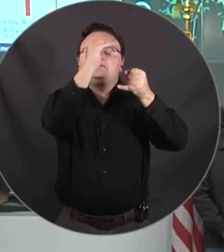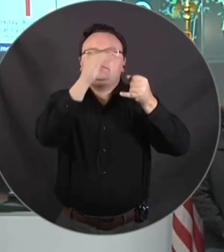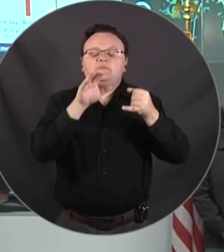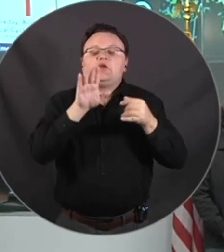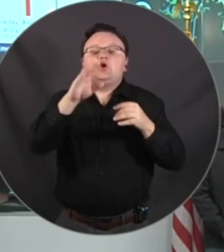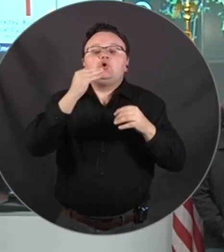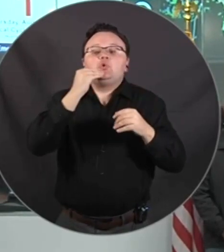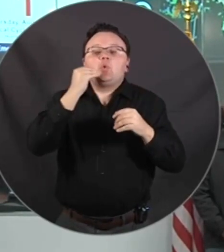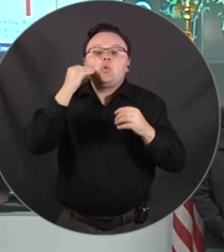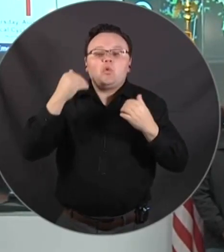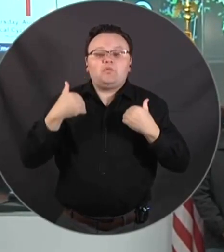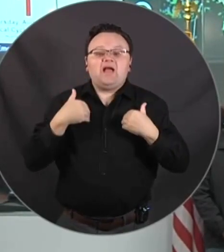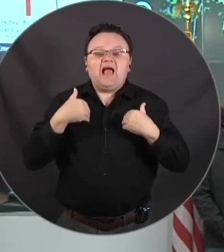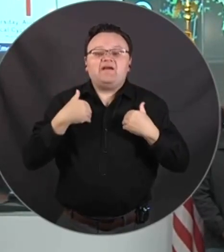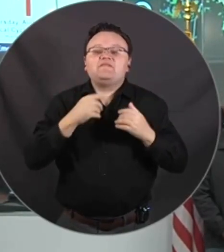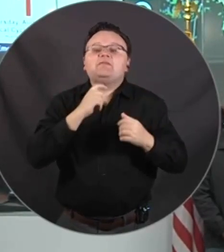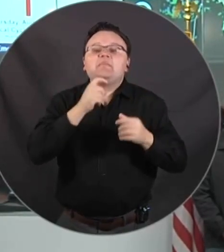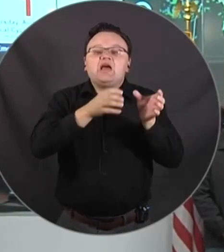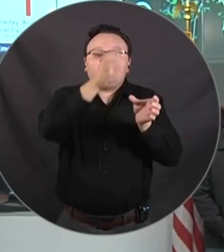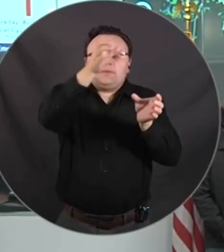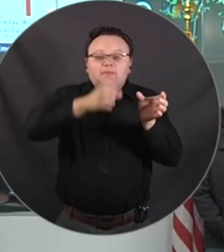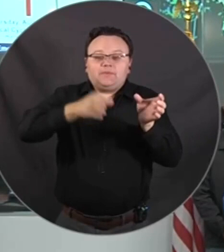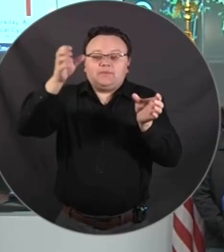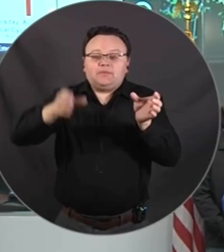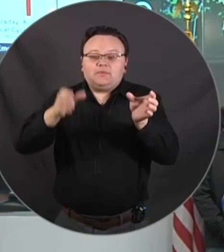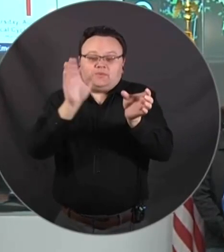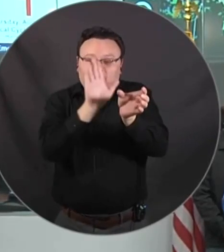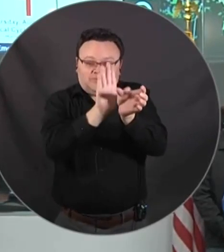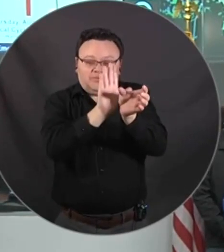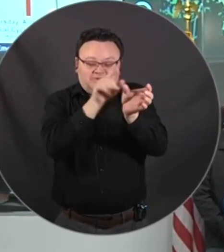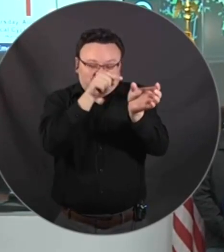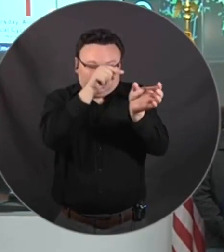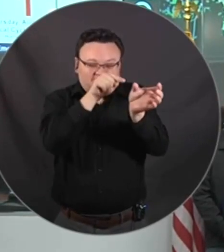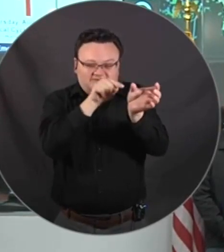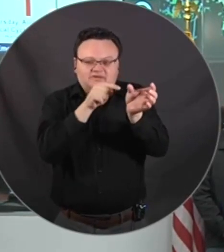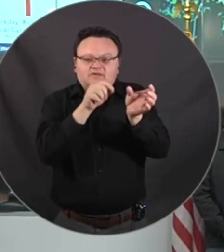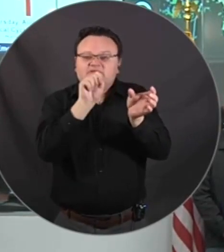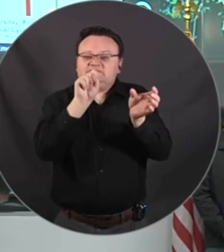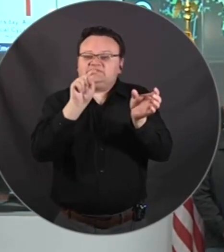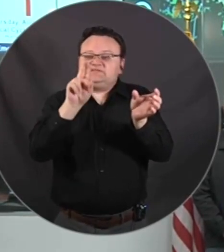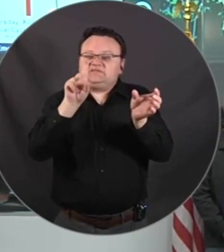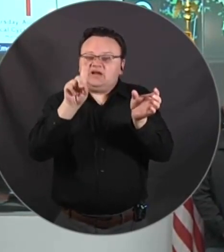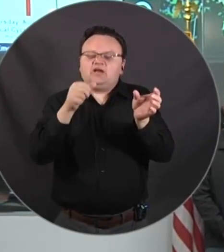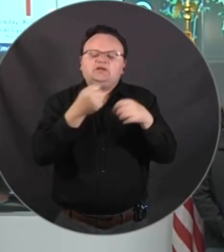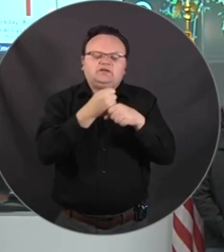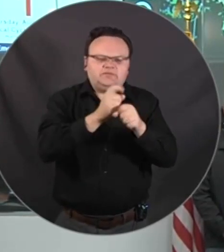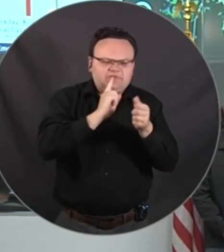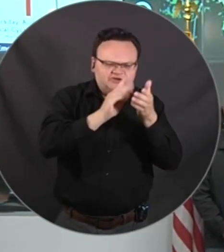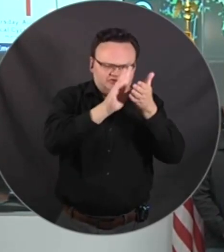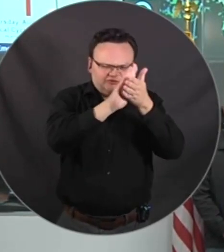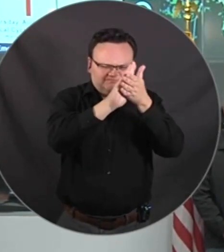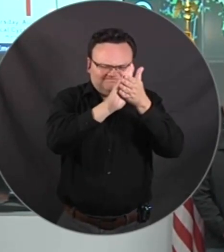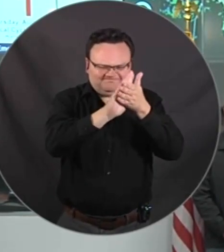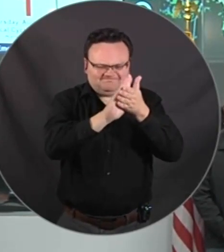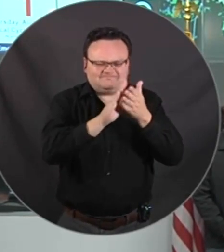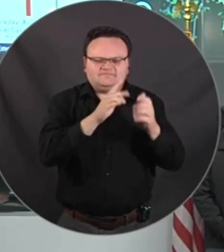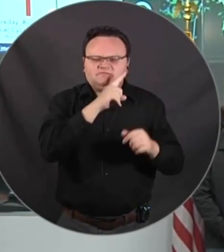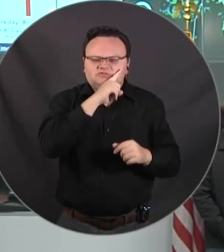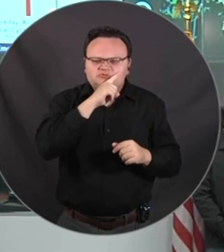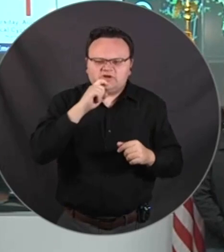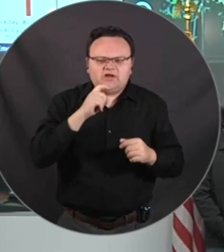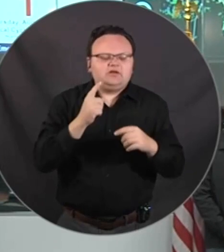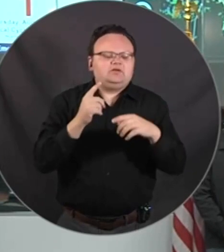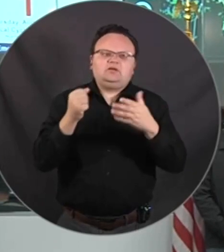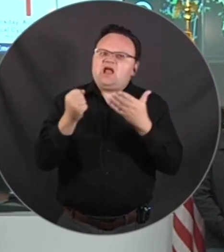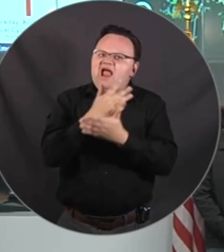appropriately before you start sheet rocking back in. Again, clean and sanitize everything. I was talking to the Deputy Surgeon General,